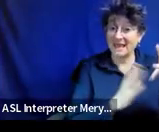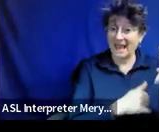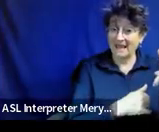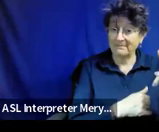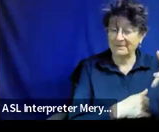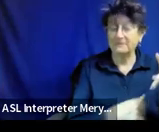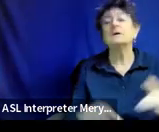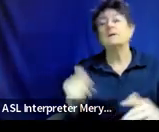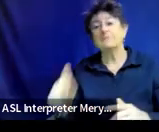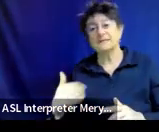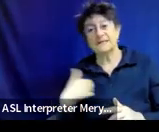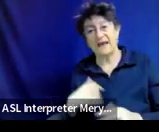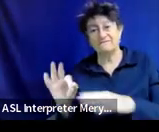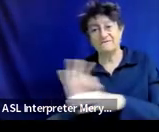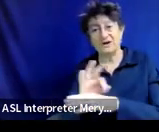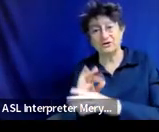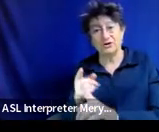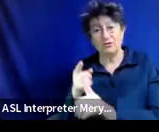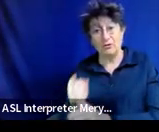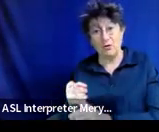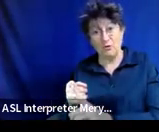functional goal, et cetera.